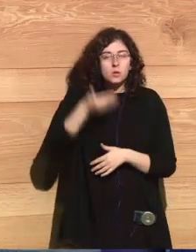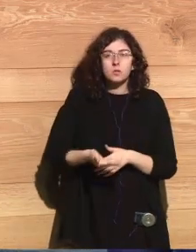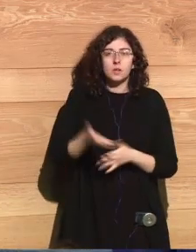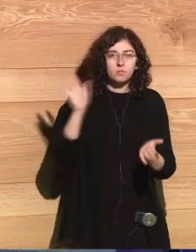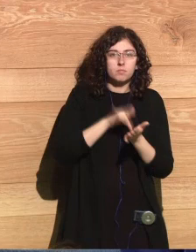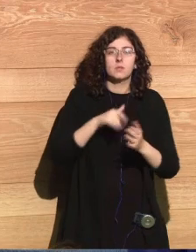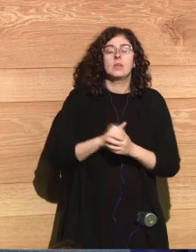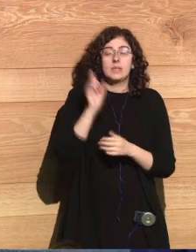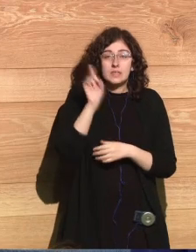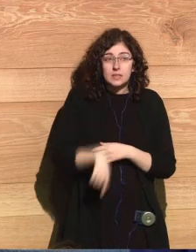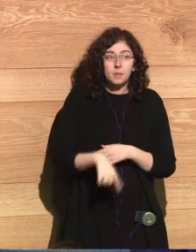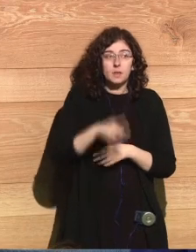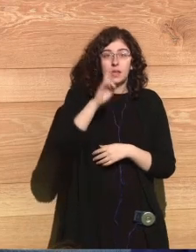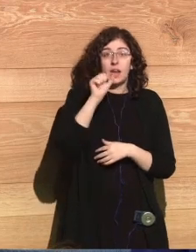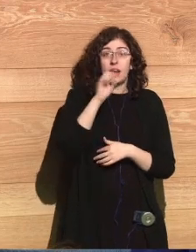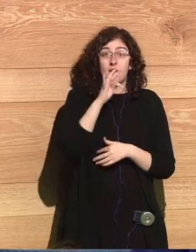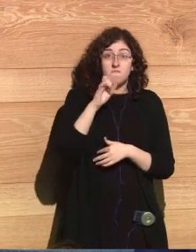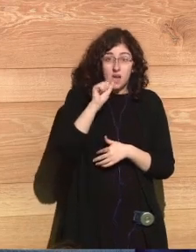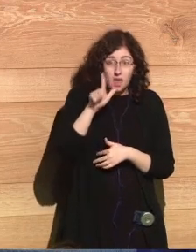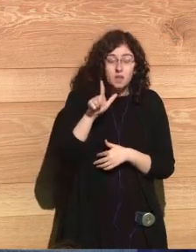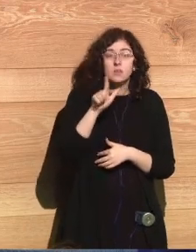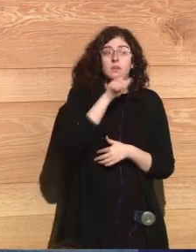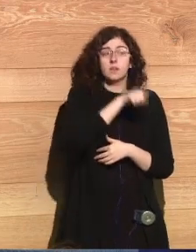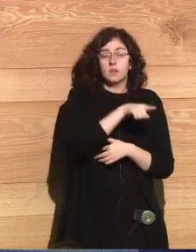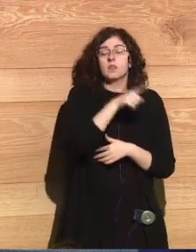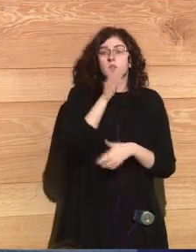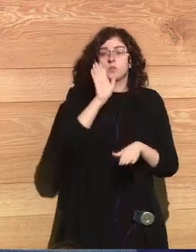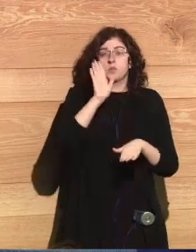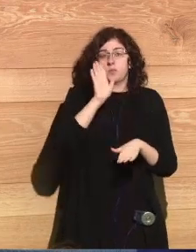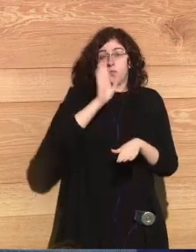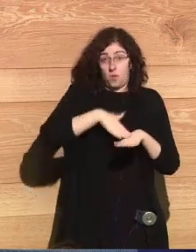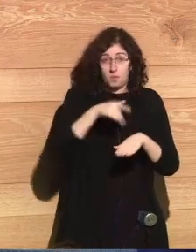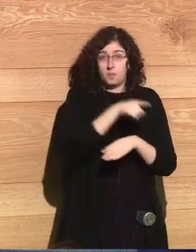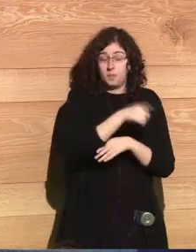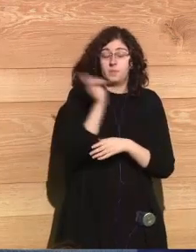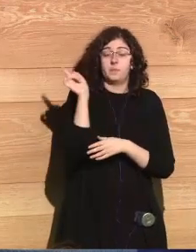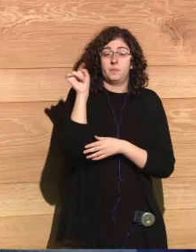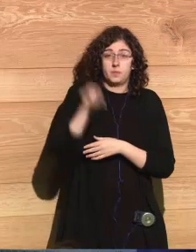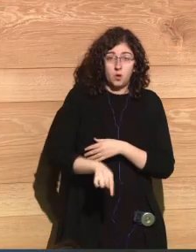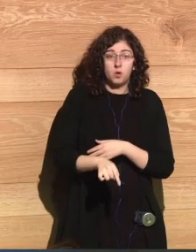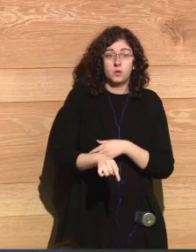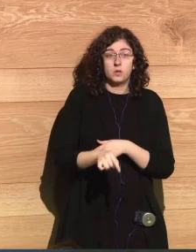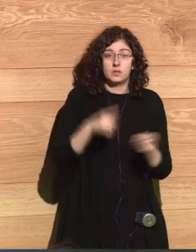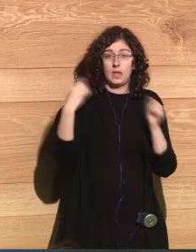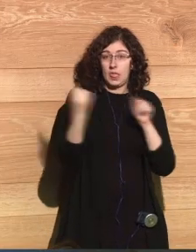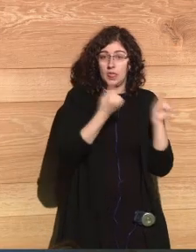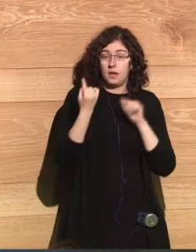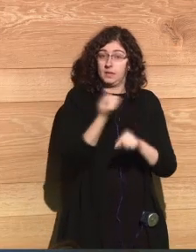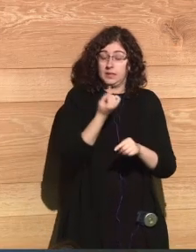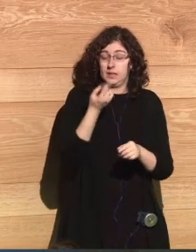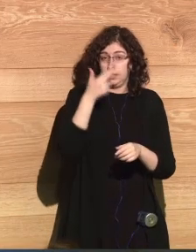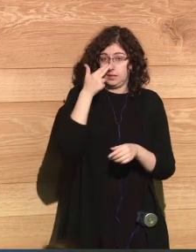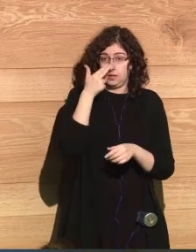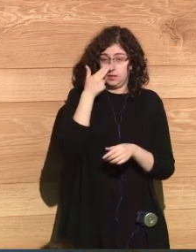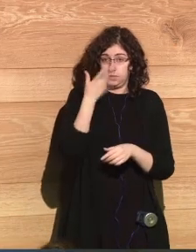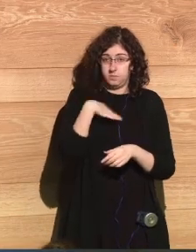open and vibrant I want to thank Mr. Martinez Coutinho as well he's one of the people who are guilty of